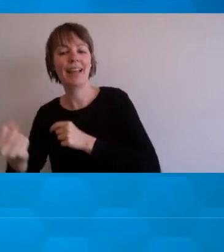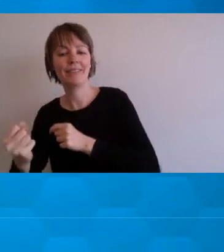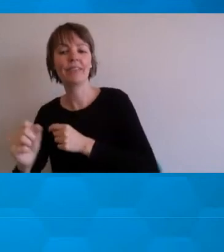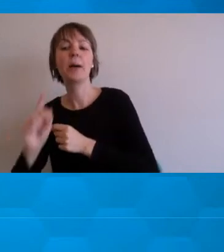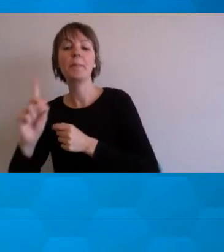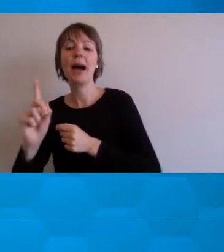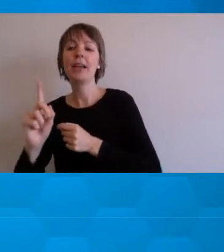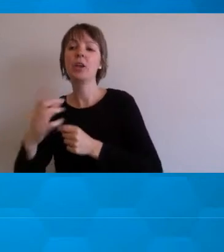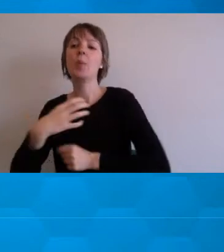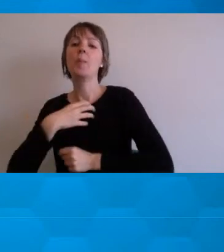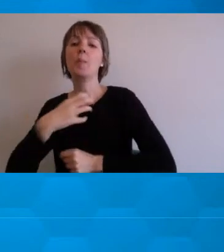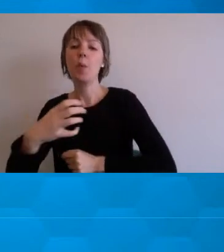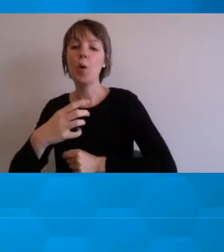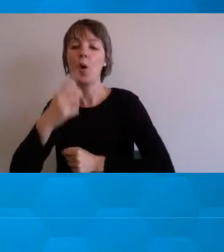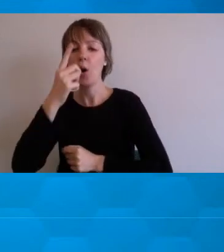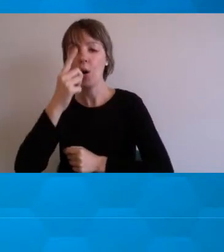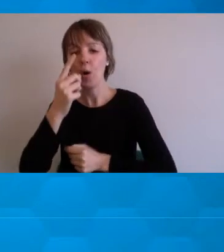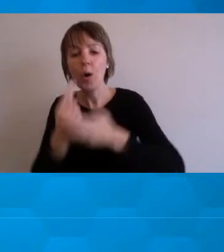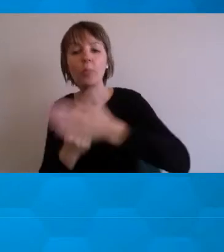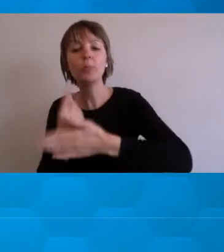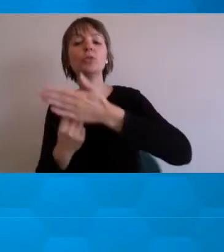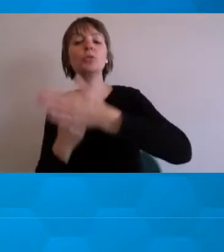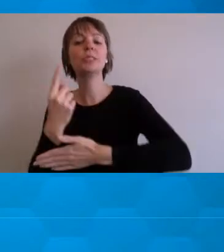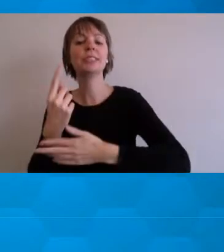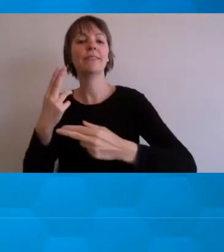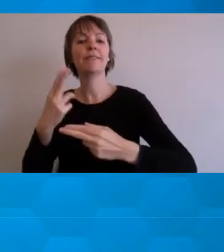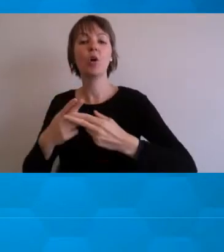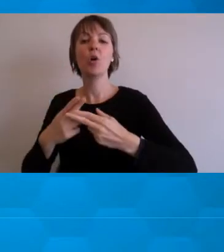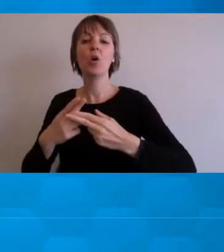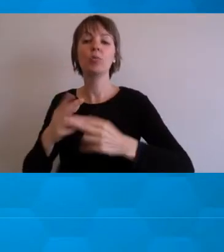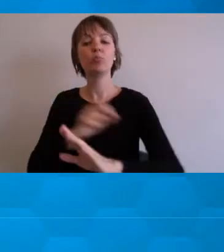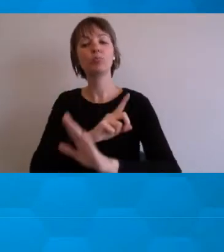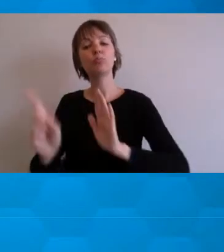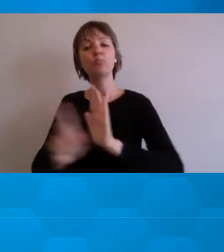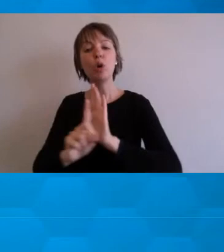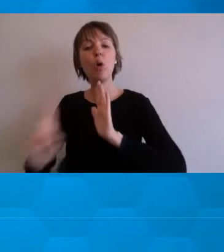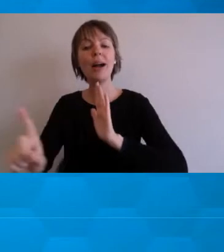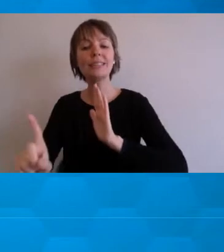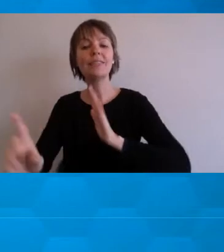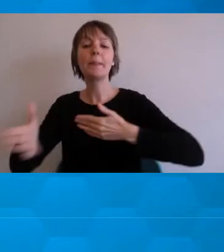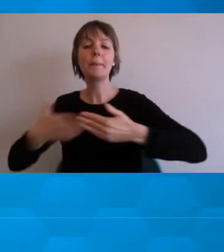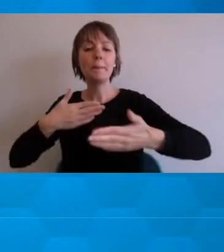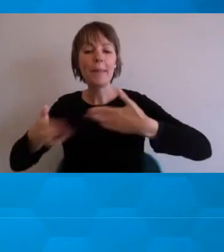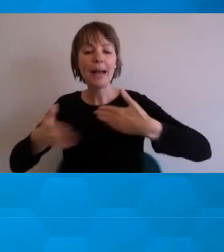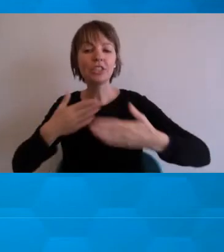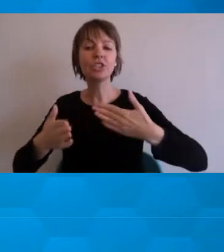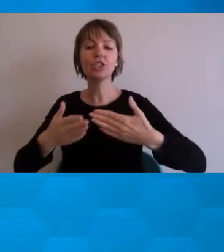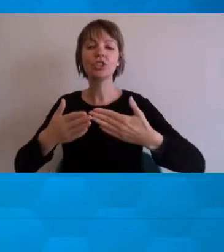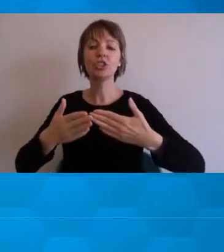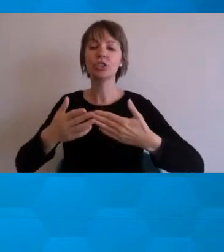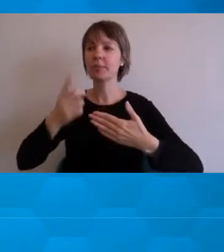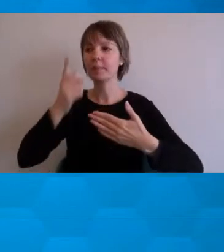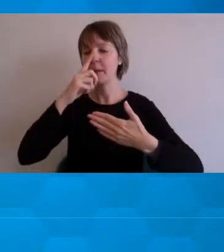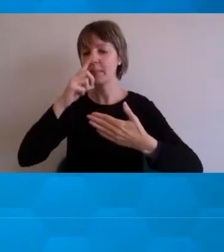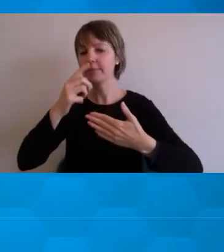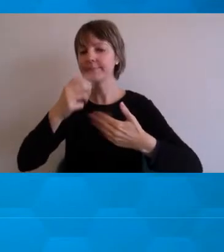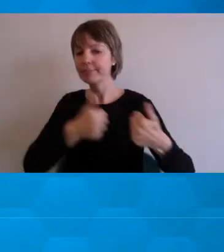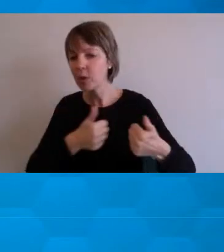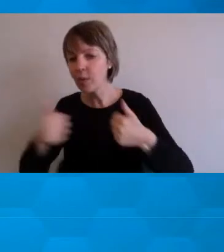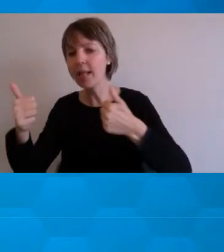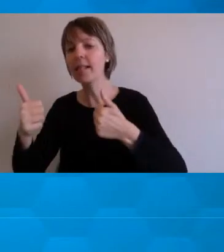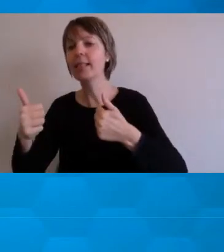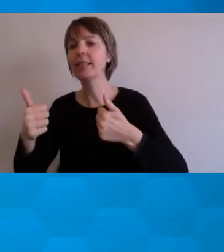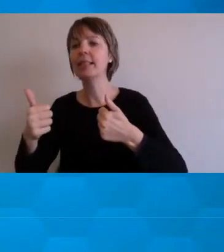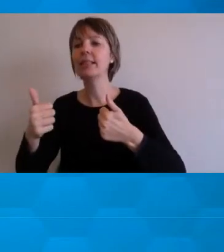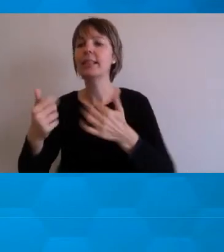management of students who weren't perhaps on track for where they should have been at that term and had something else happening in their